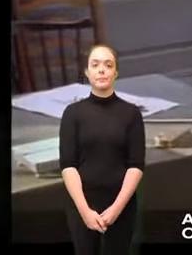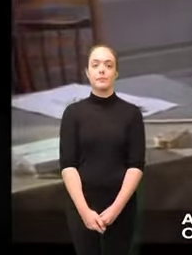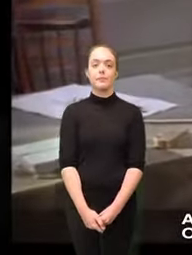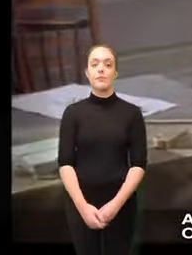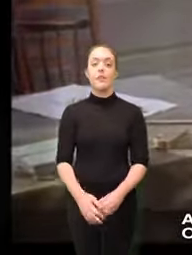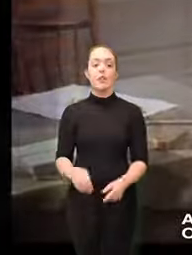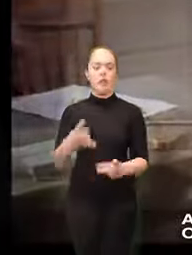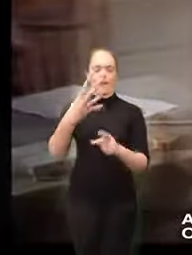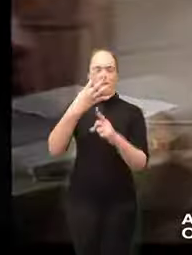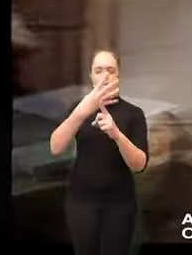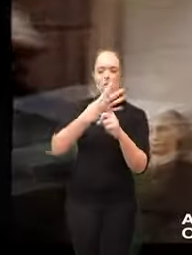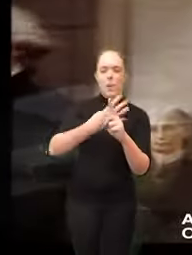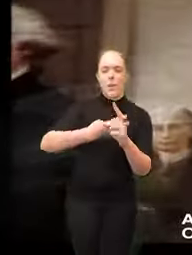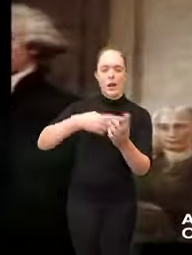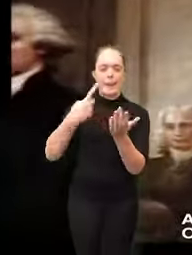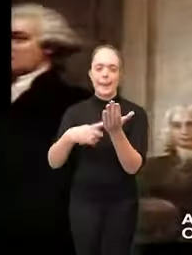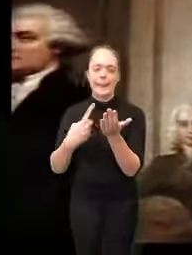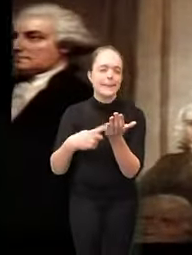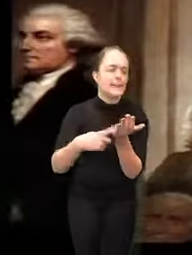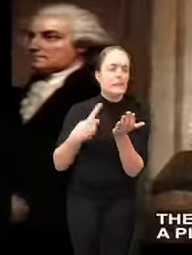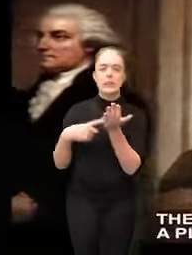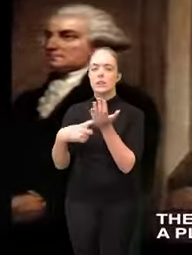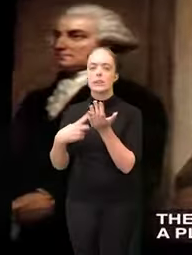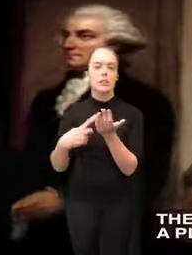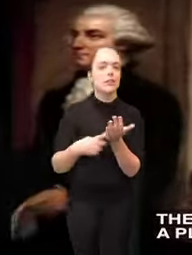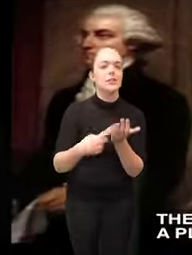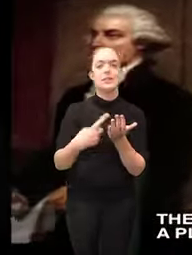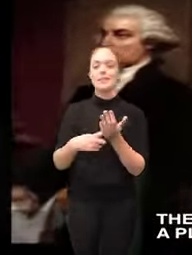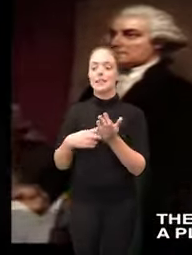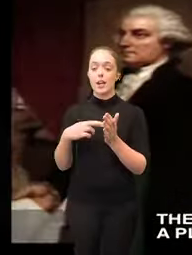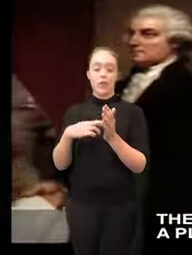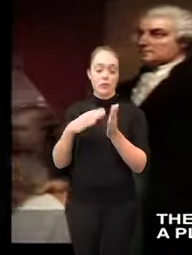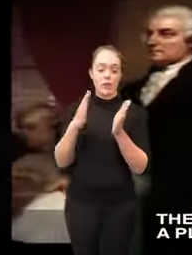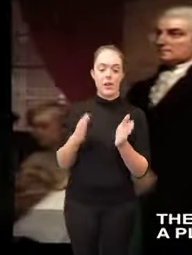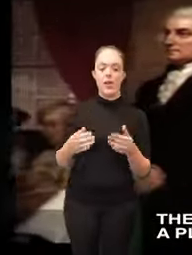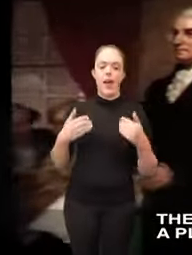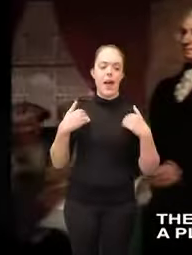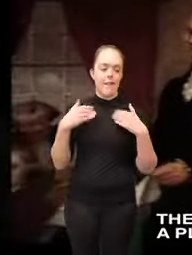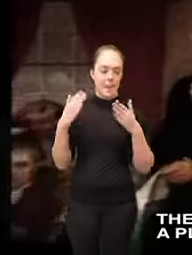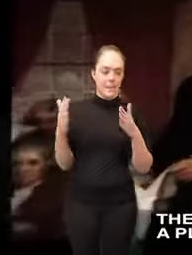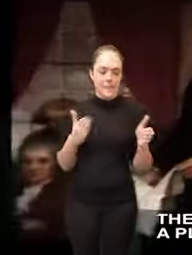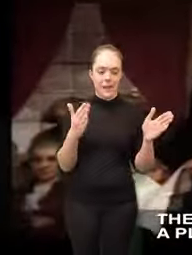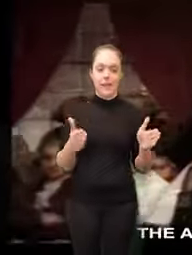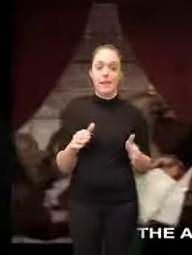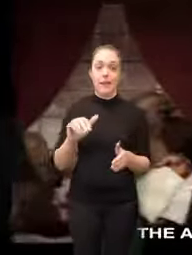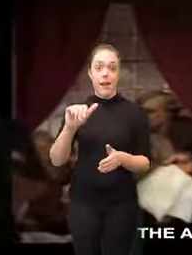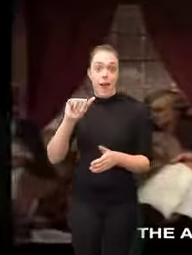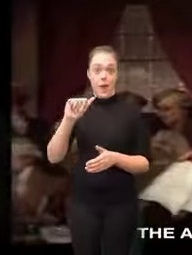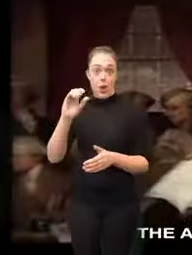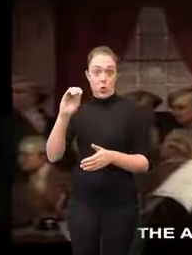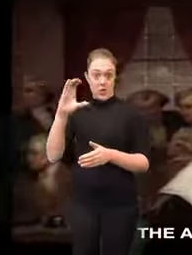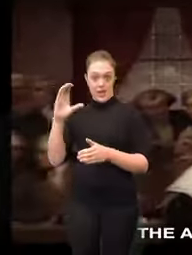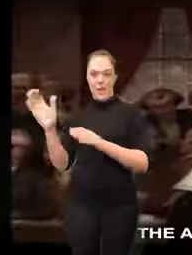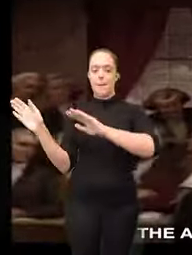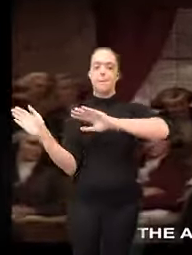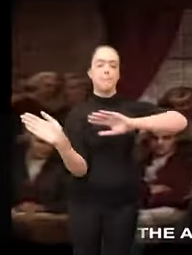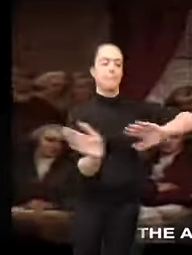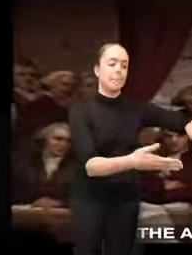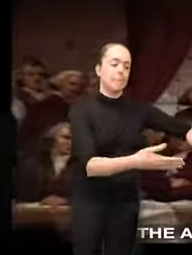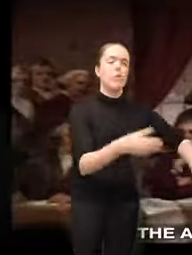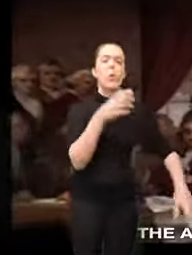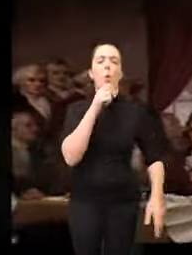after almost four months of exhausting debates the delegates emerge with a plan to completely scrap the Articles of